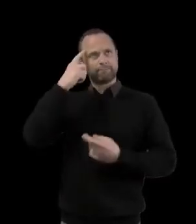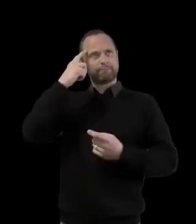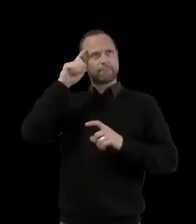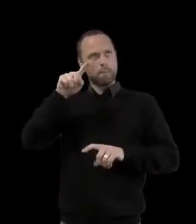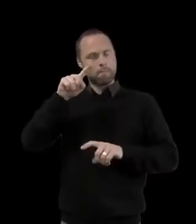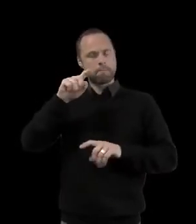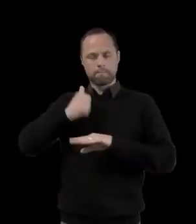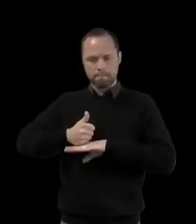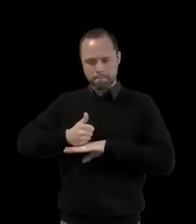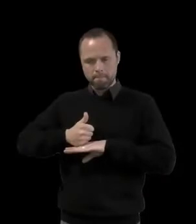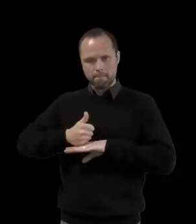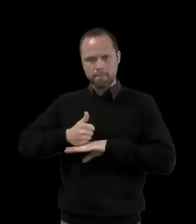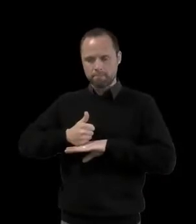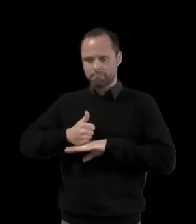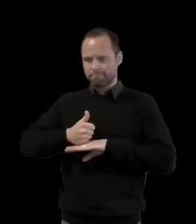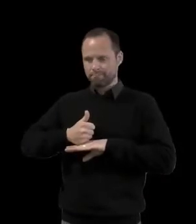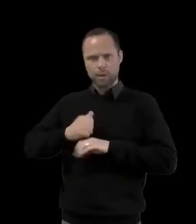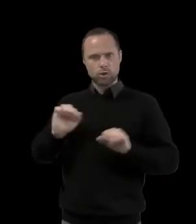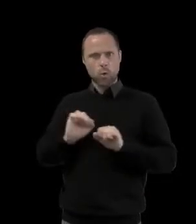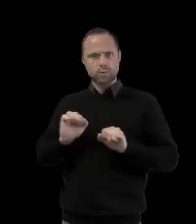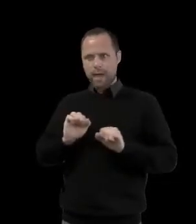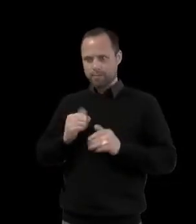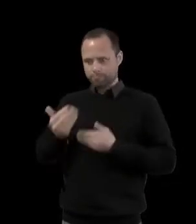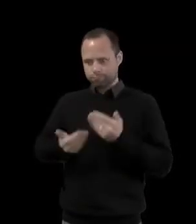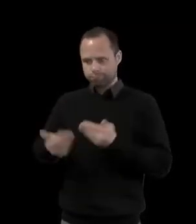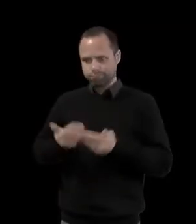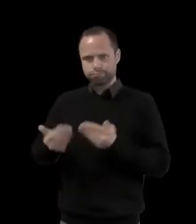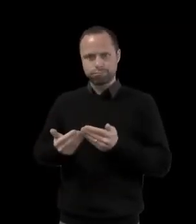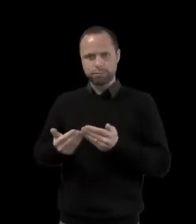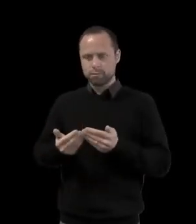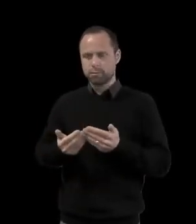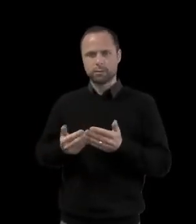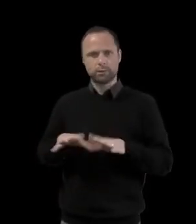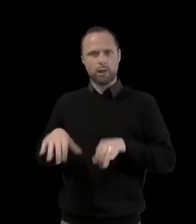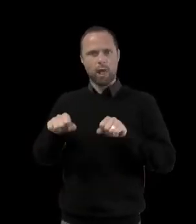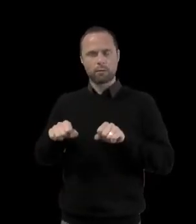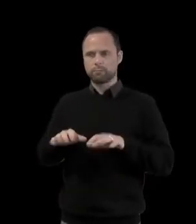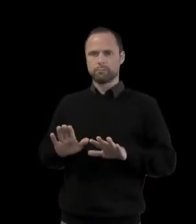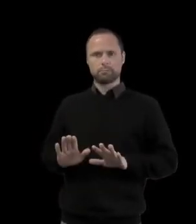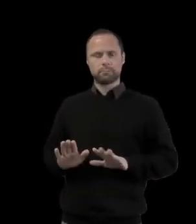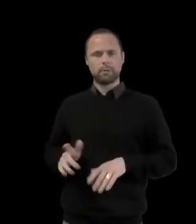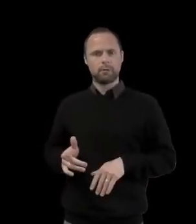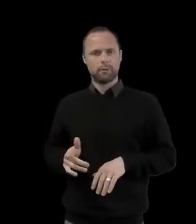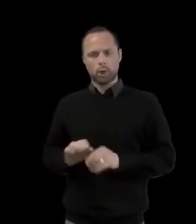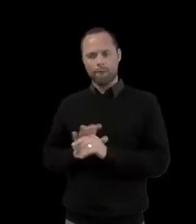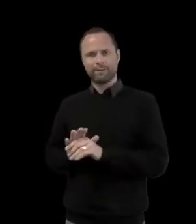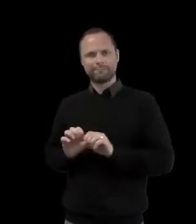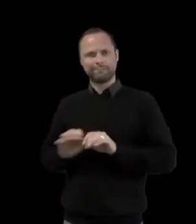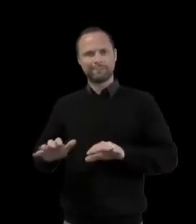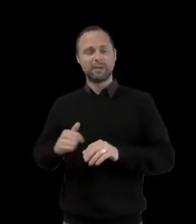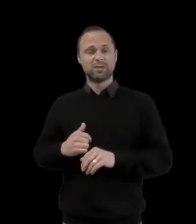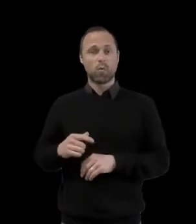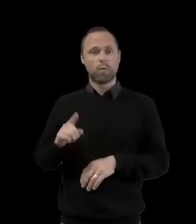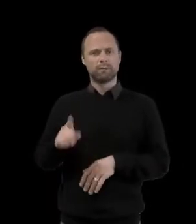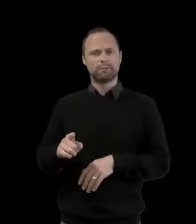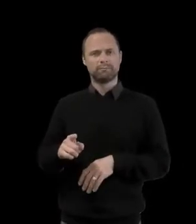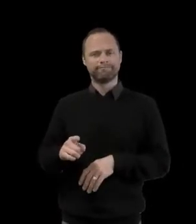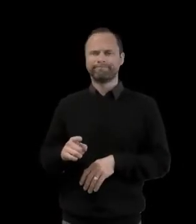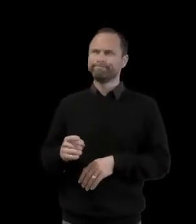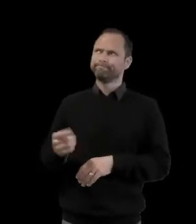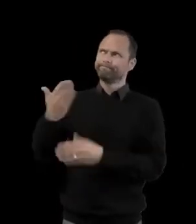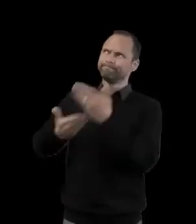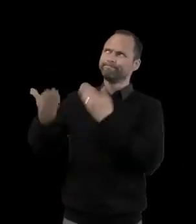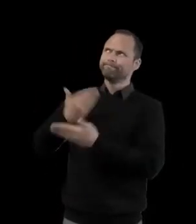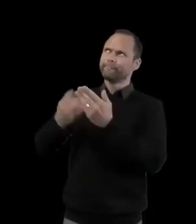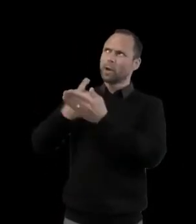And I still haven't been able to run a session yet, which is going to take me on to what I believe God is saying to me and my community at this time.